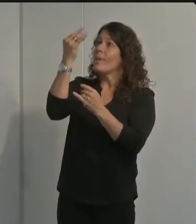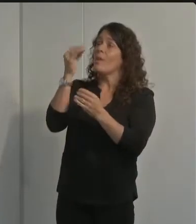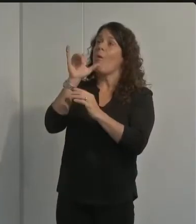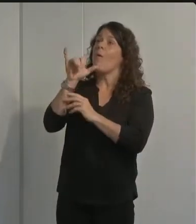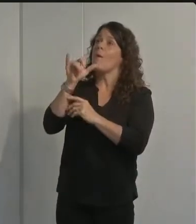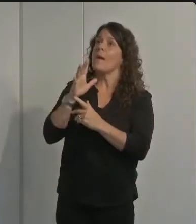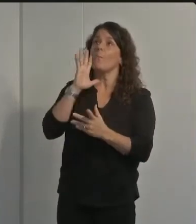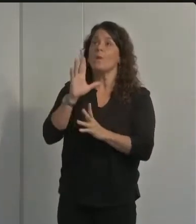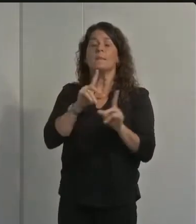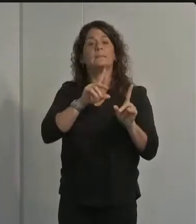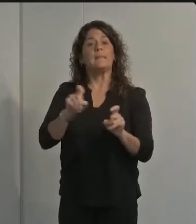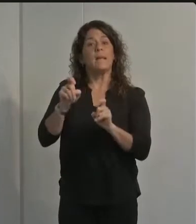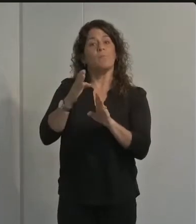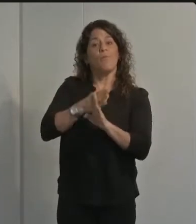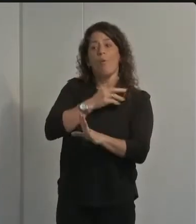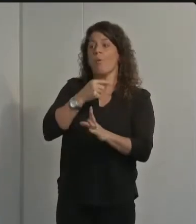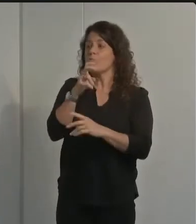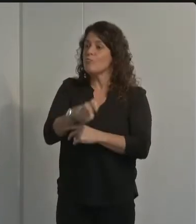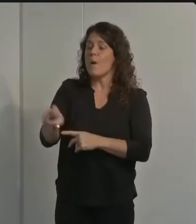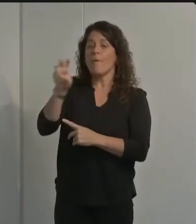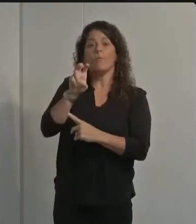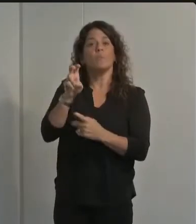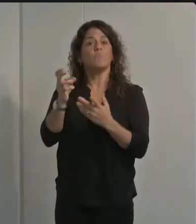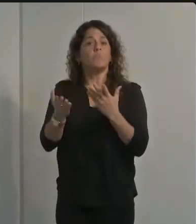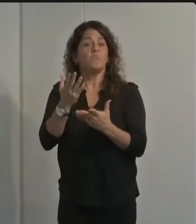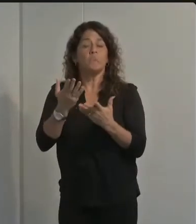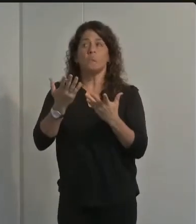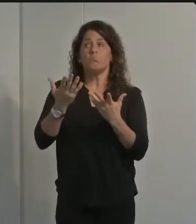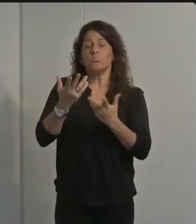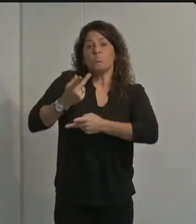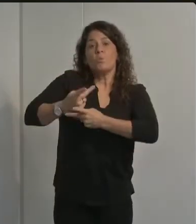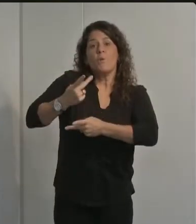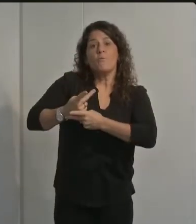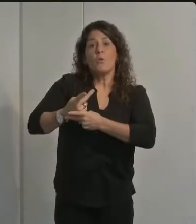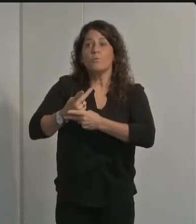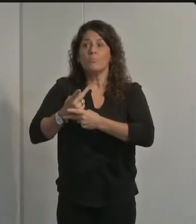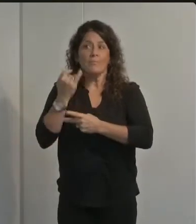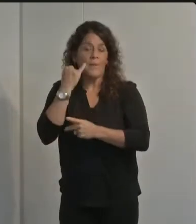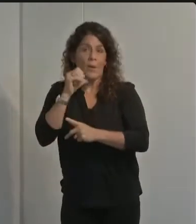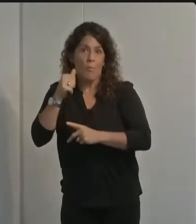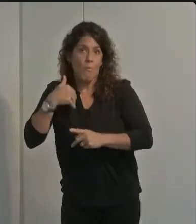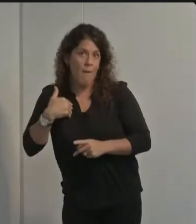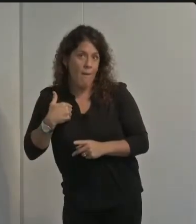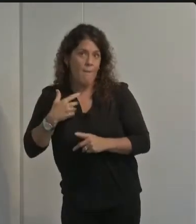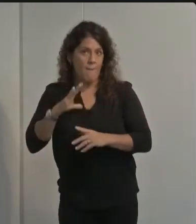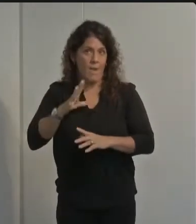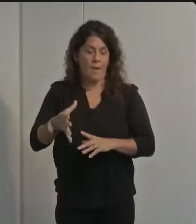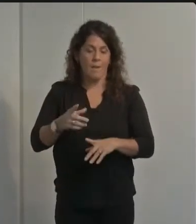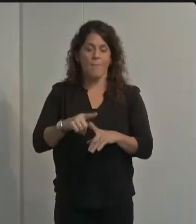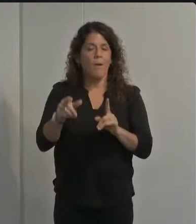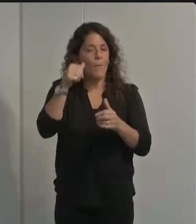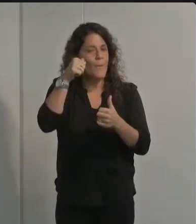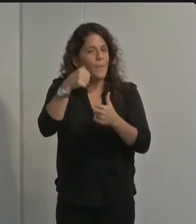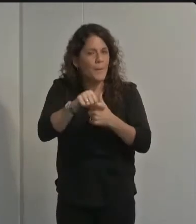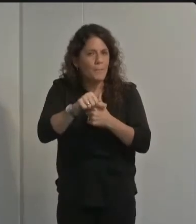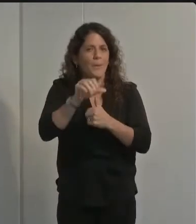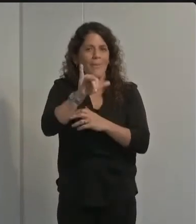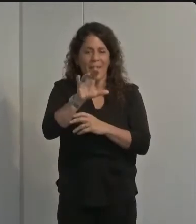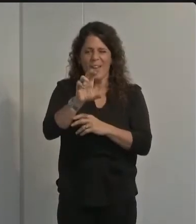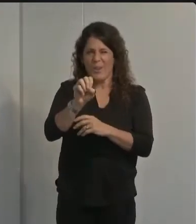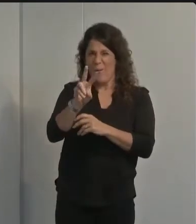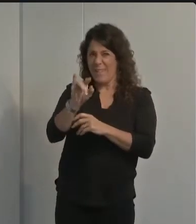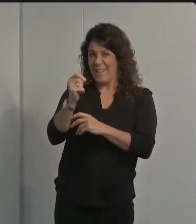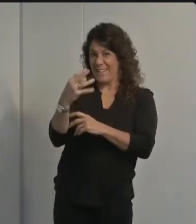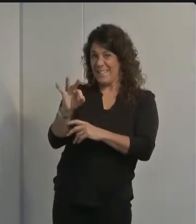a precaution before traveling or gathering with family or friends remember that a covet 19 test only represents a